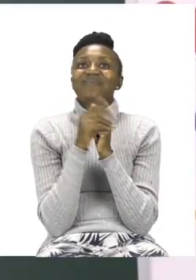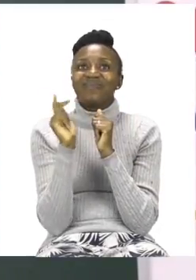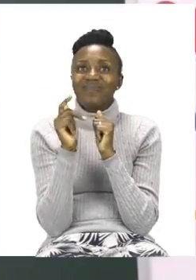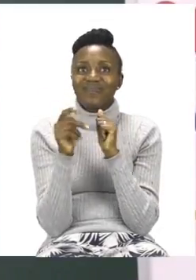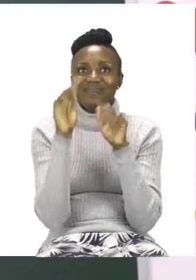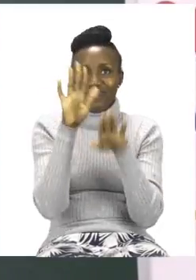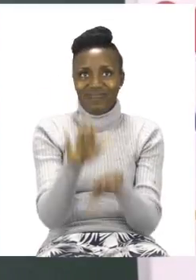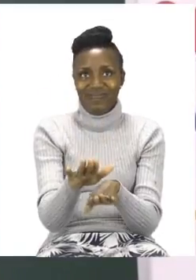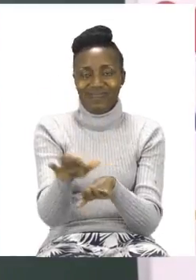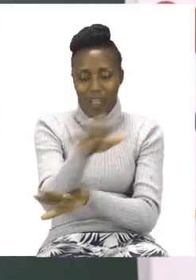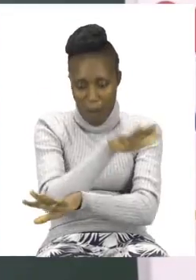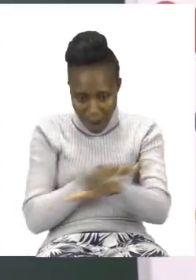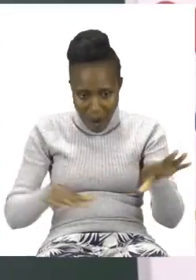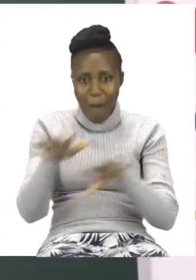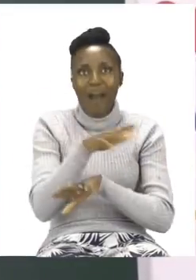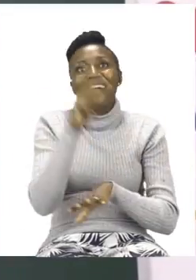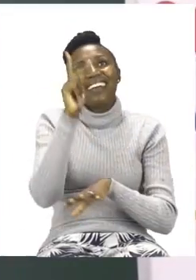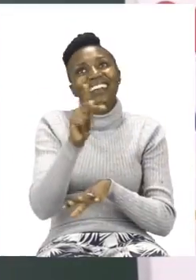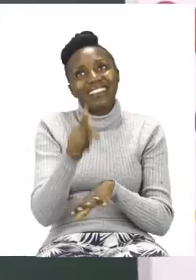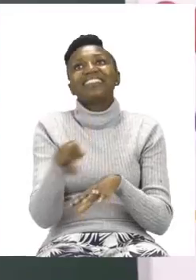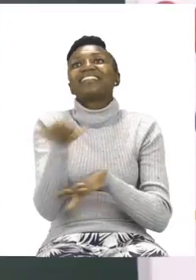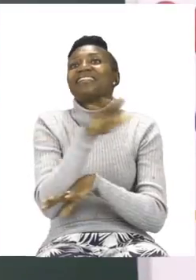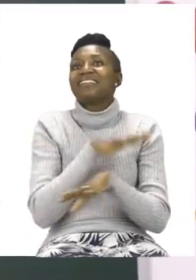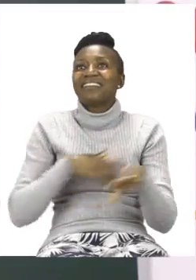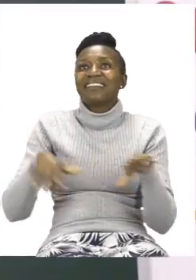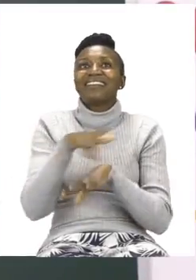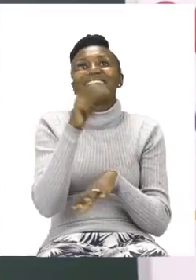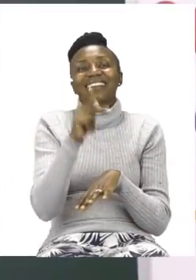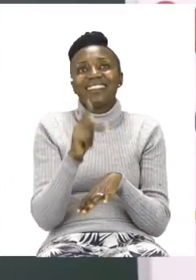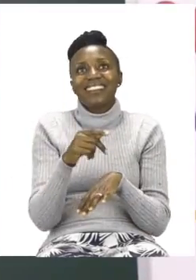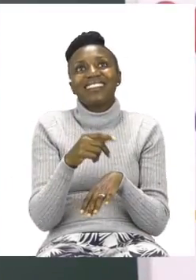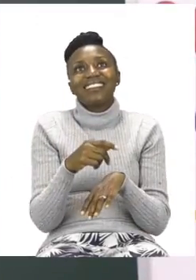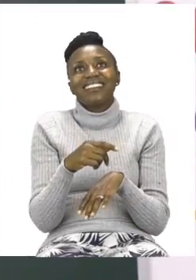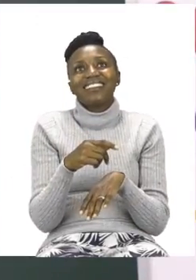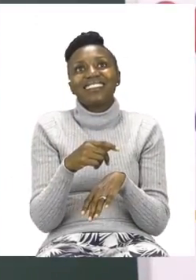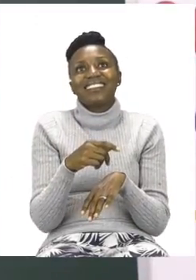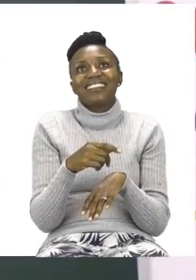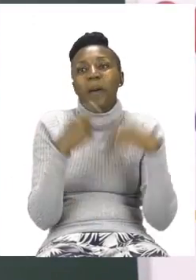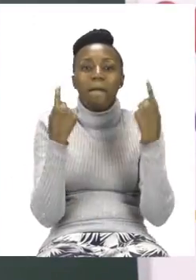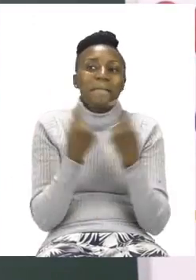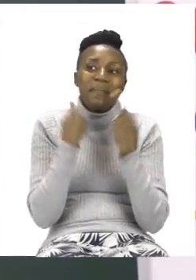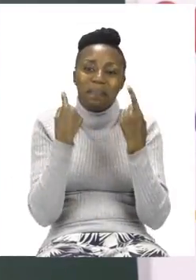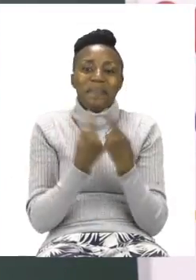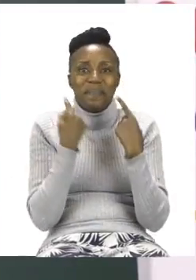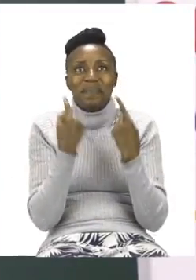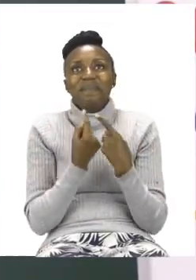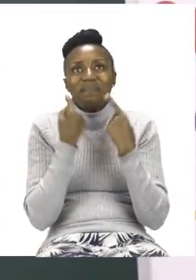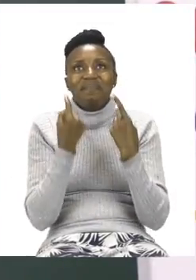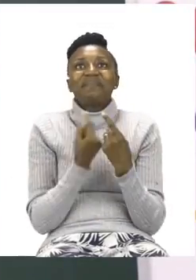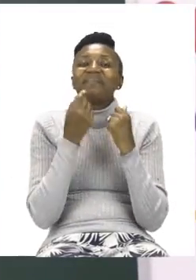down and I shuffle them and shuffle them. And I can do this all the day long.